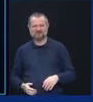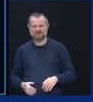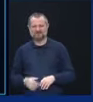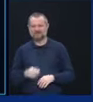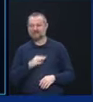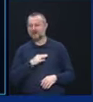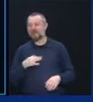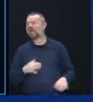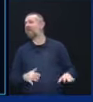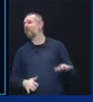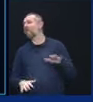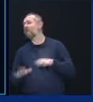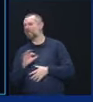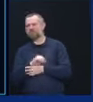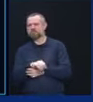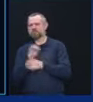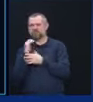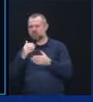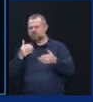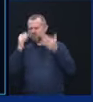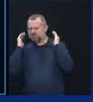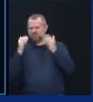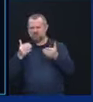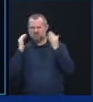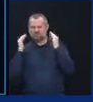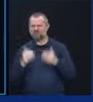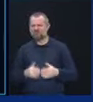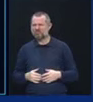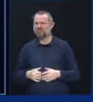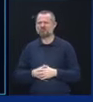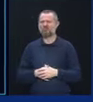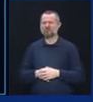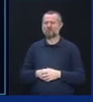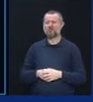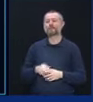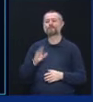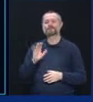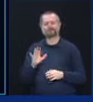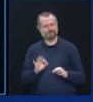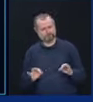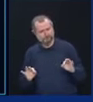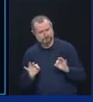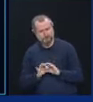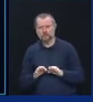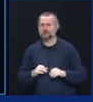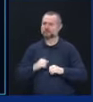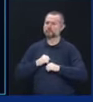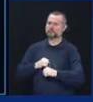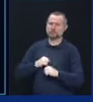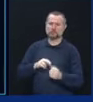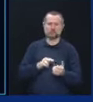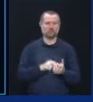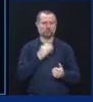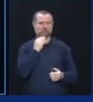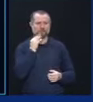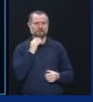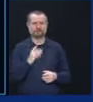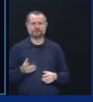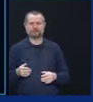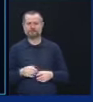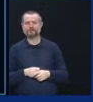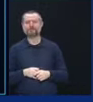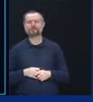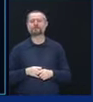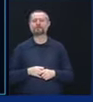It was also important and as important and still is to protect the nursing home residents. So,